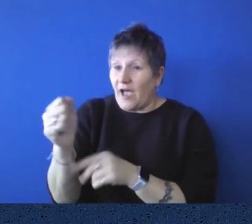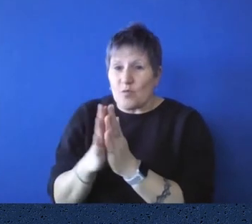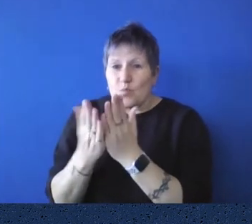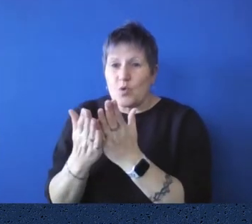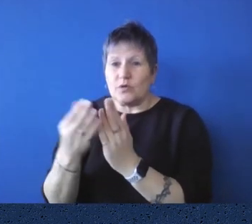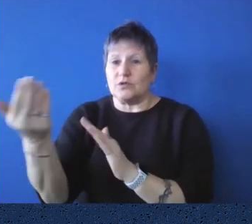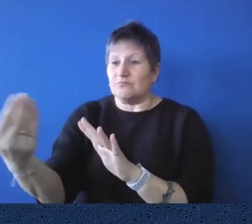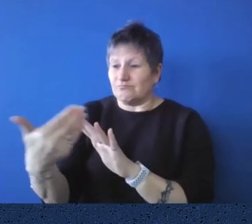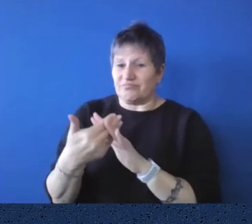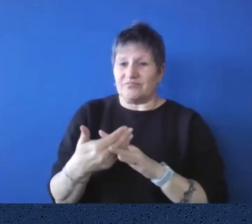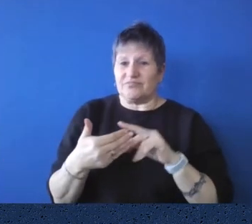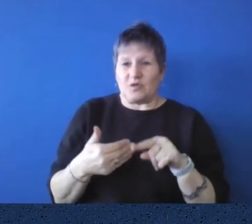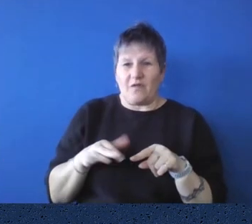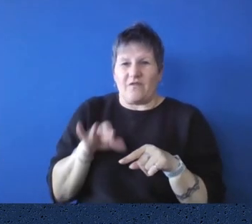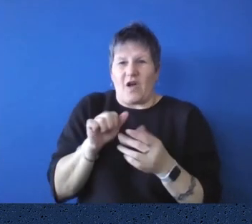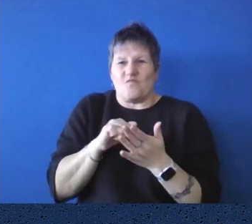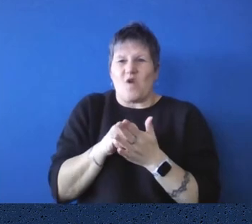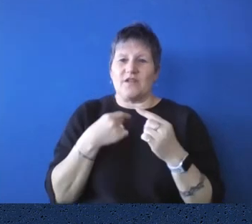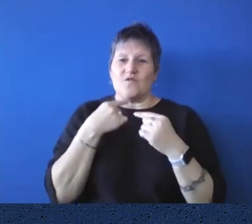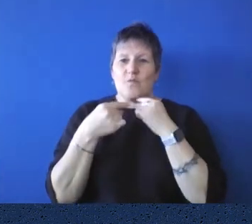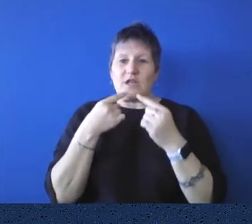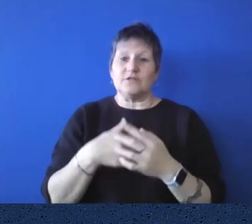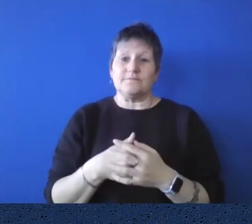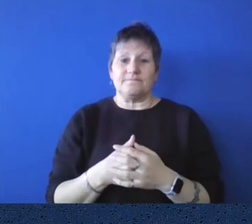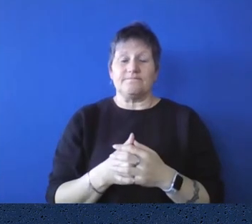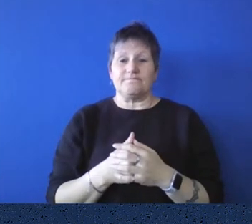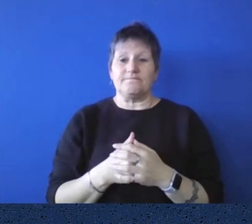try and find that information. Um,